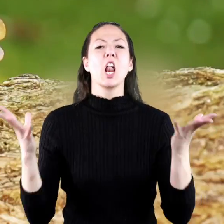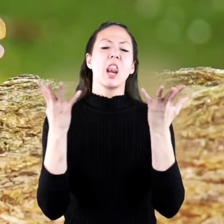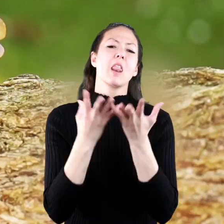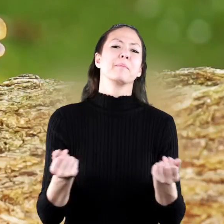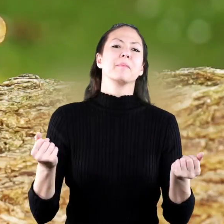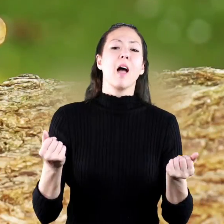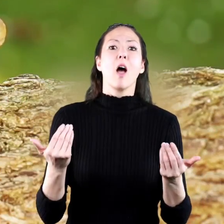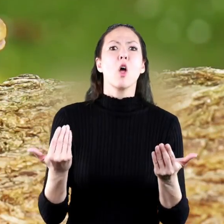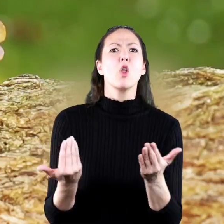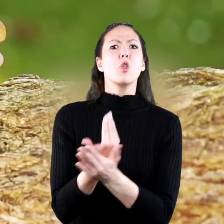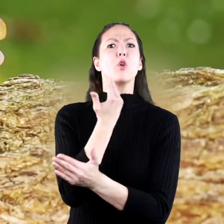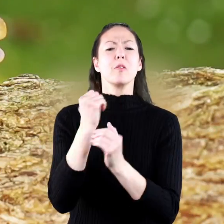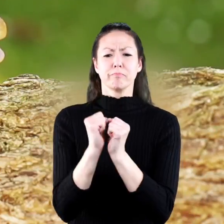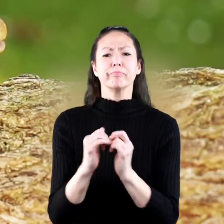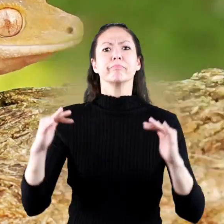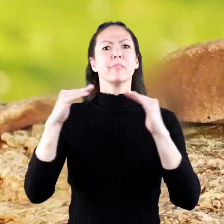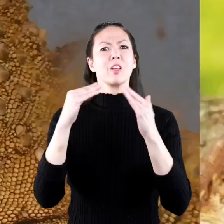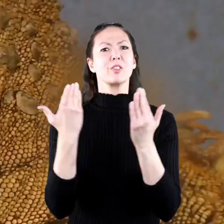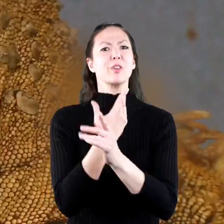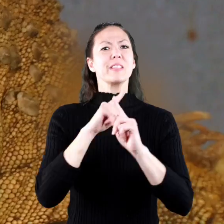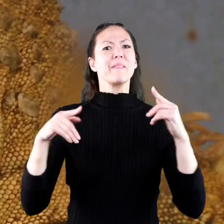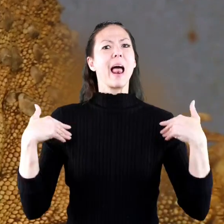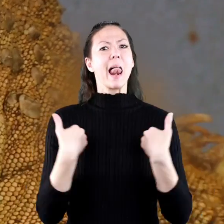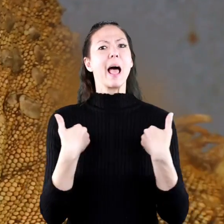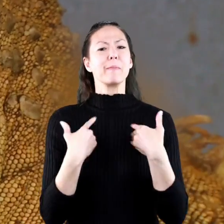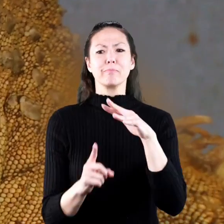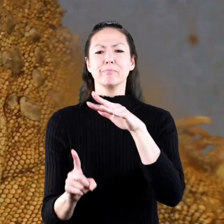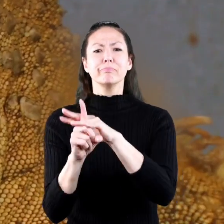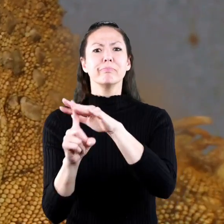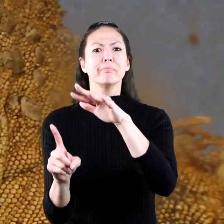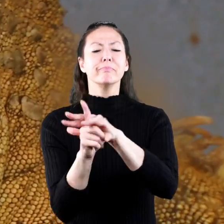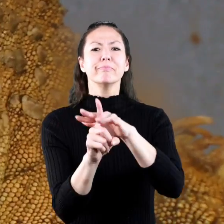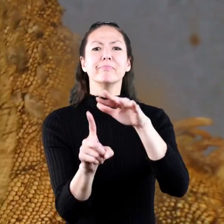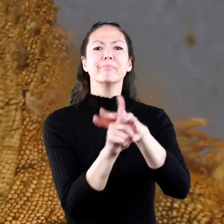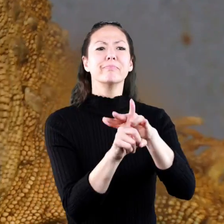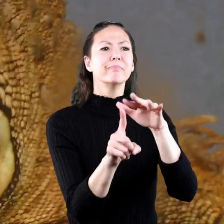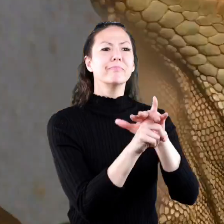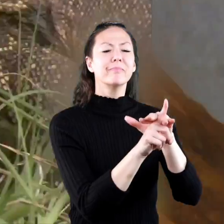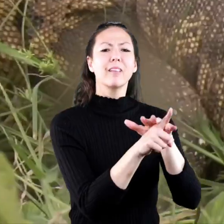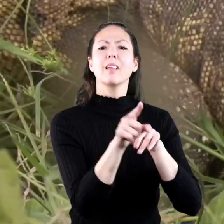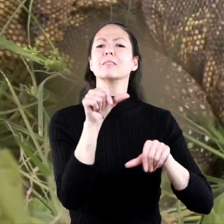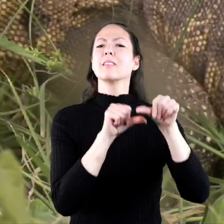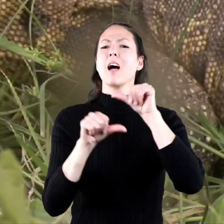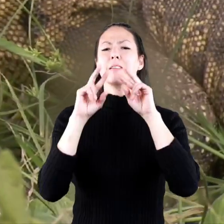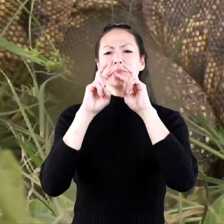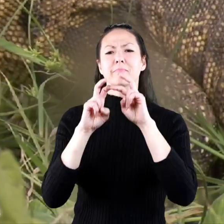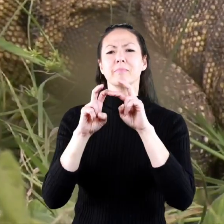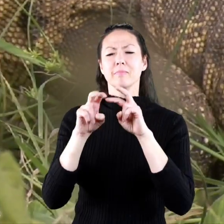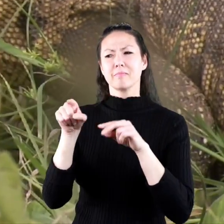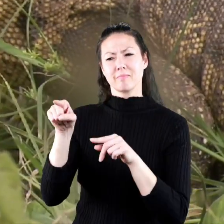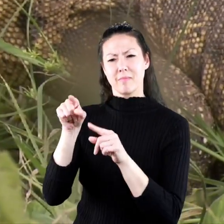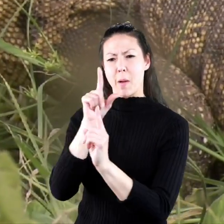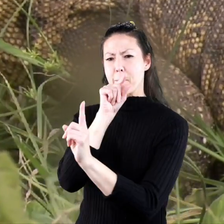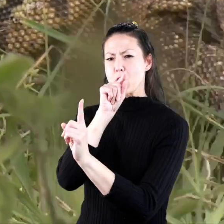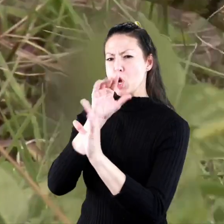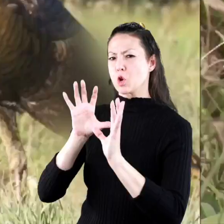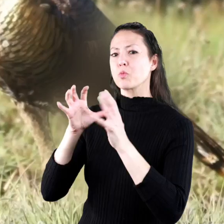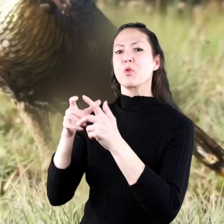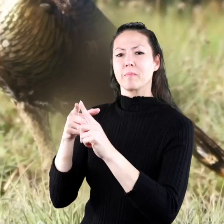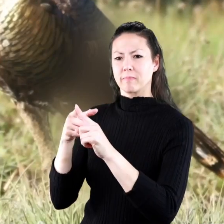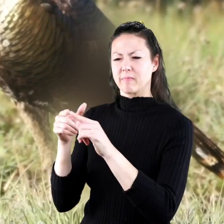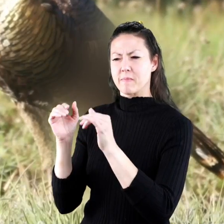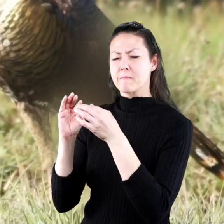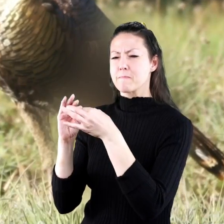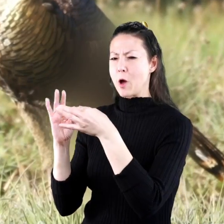dinosaurs new and different kinds of animals began to develop and grow paleontologists believe that